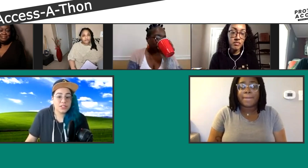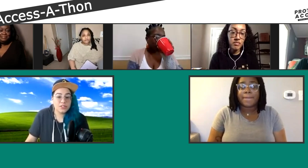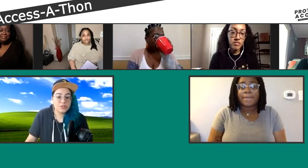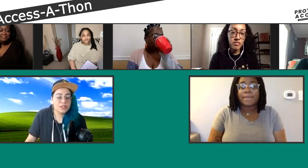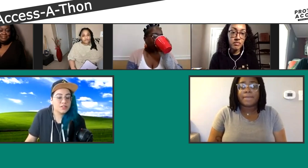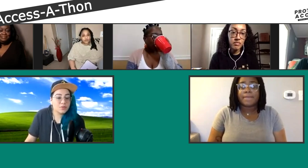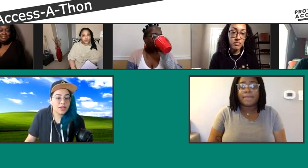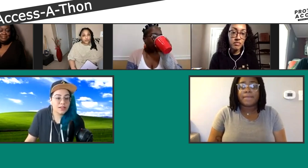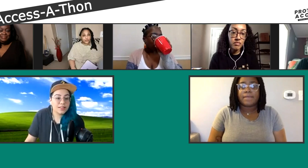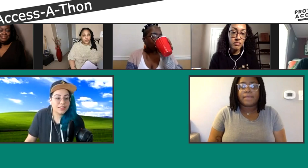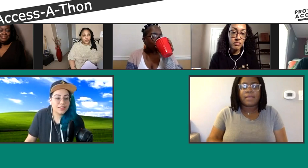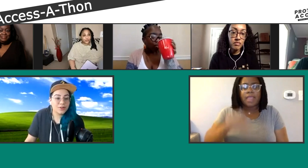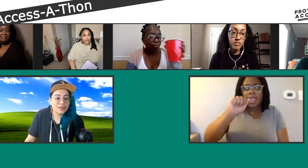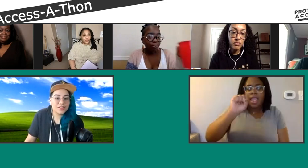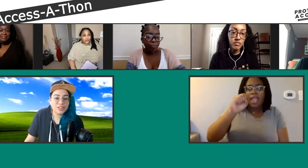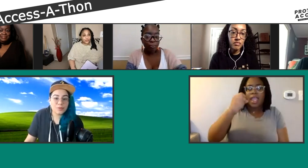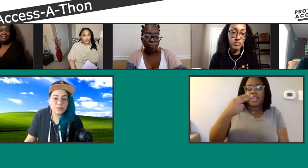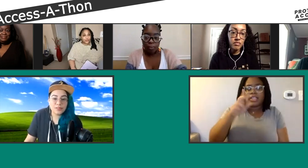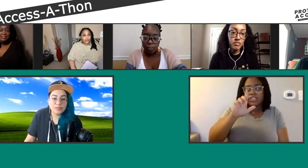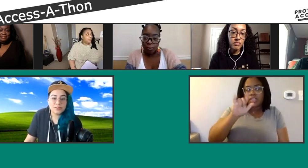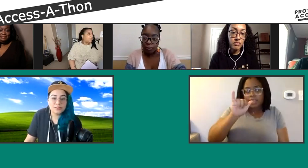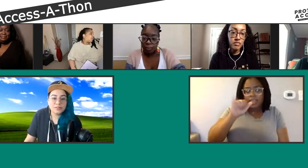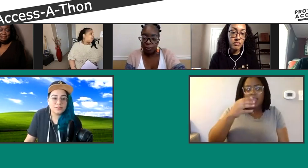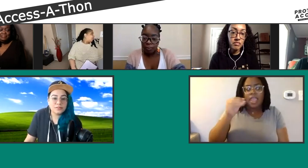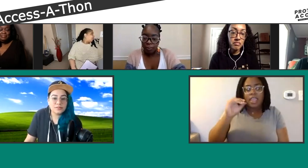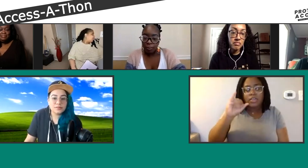Ashley and Julia, did you want to add anything? Or shall we move on?